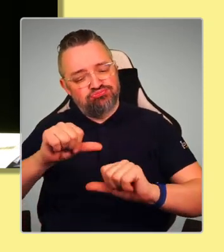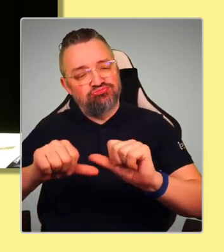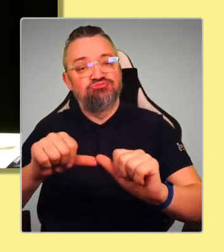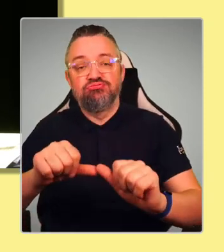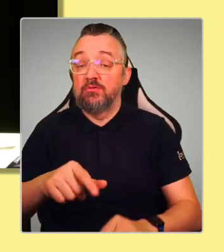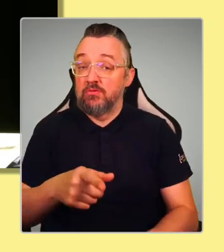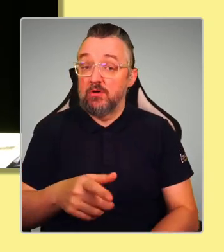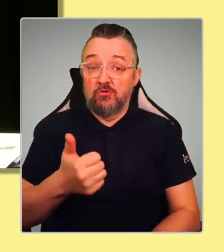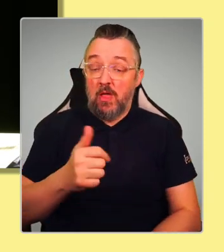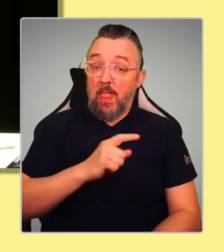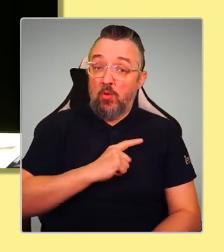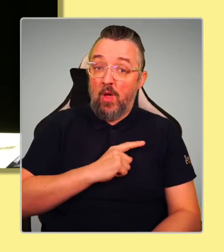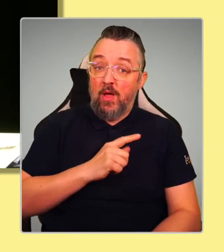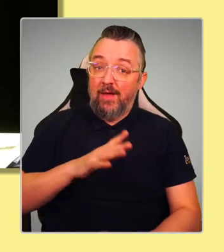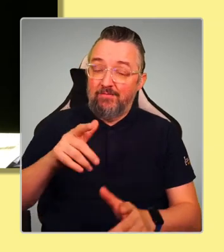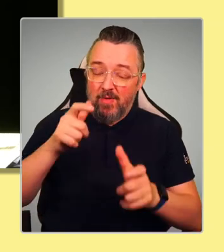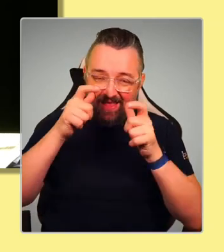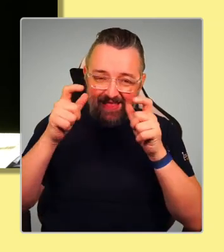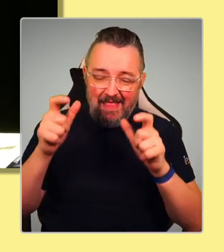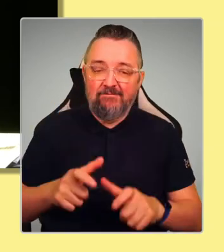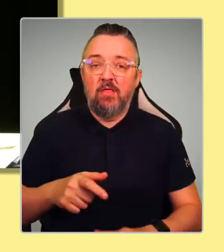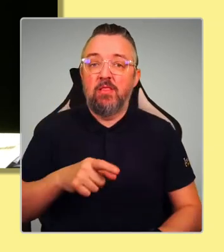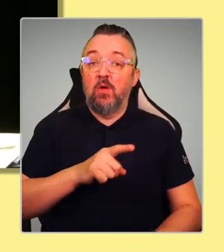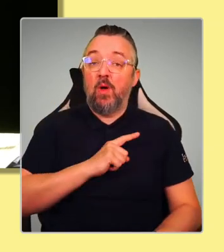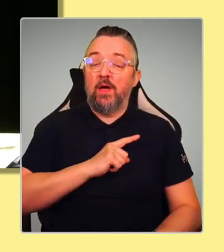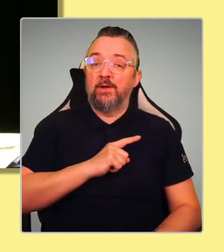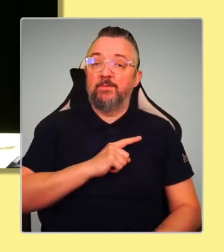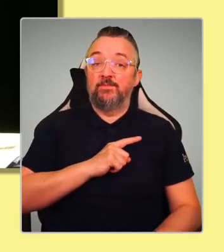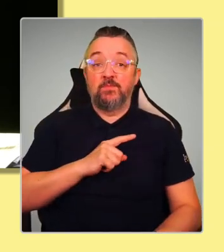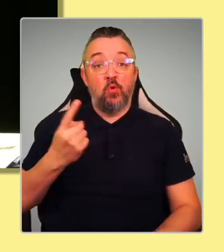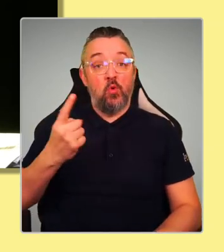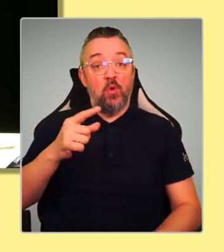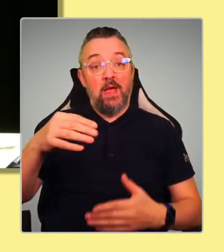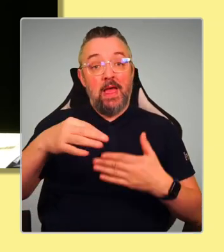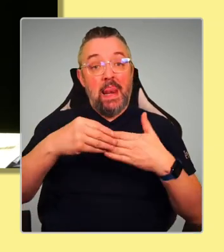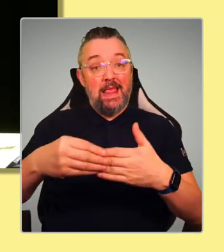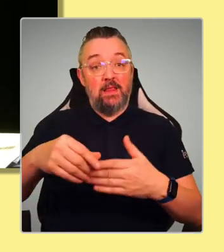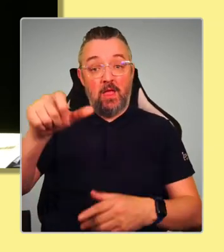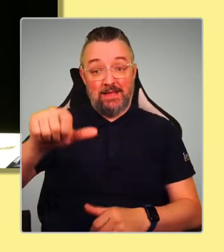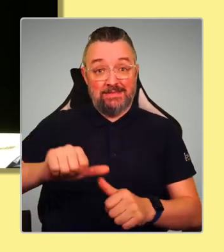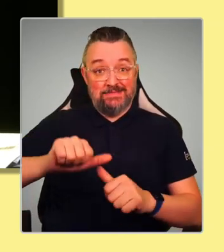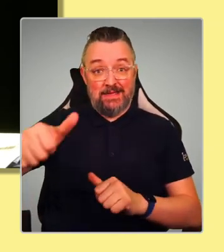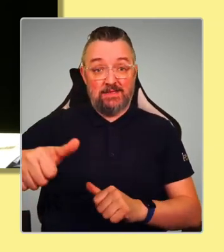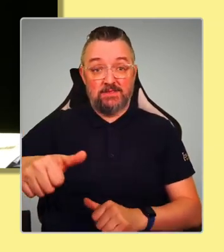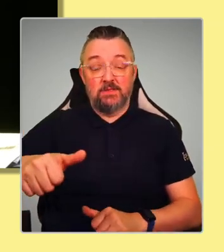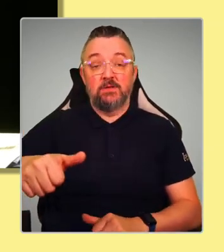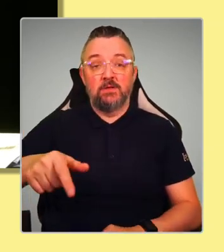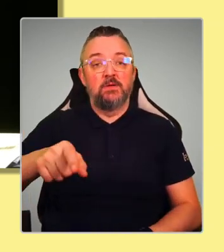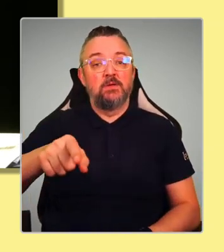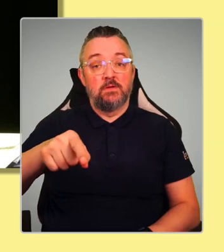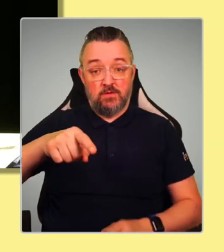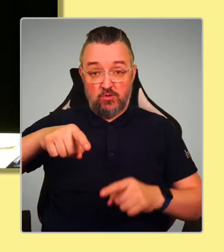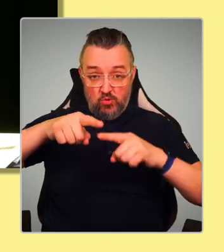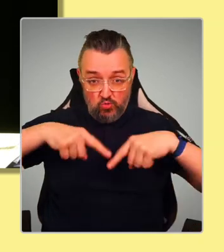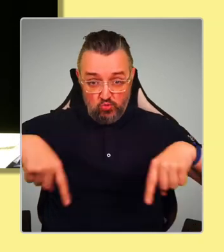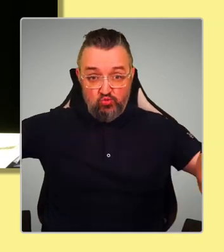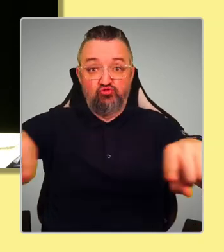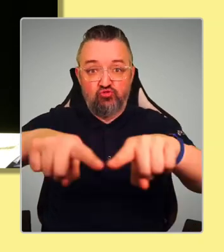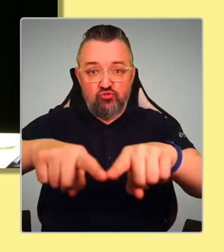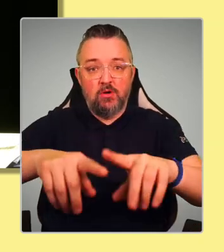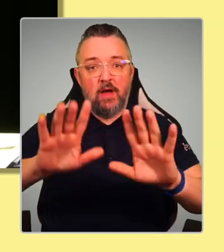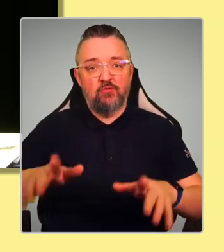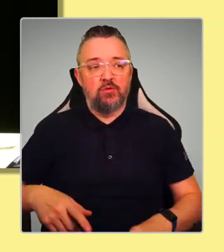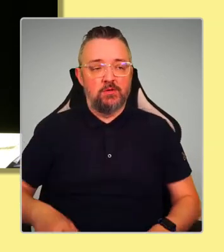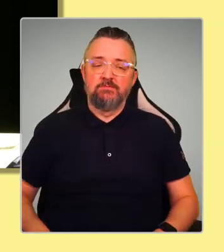that the next leader we pick of the SNP, you have to have confidence, Adrian, that they're going to build